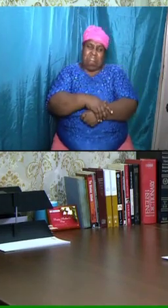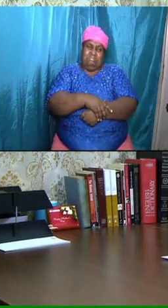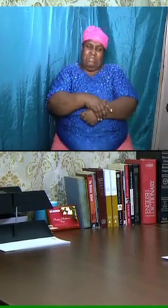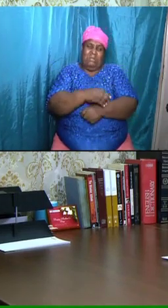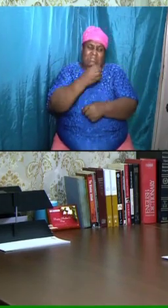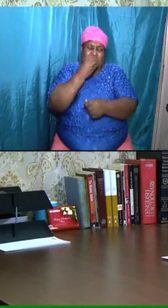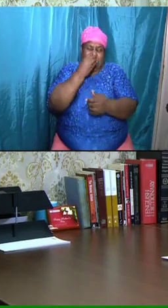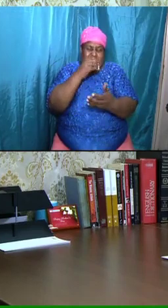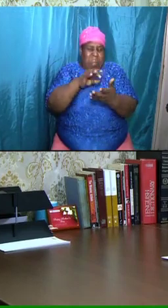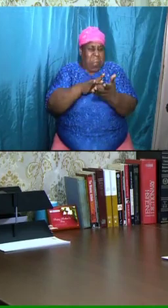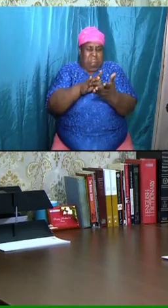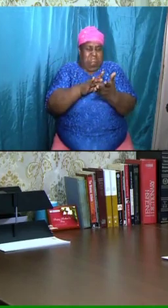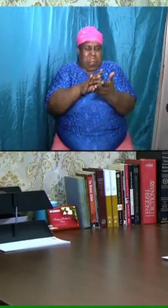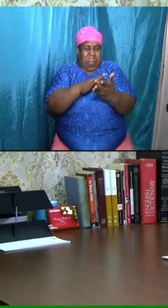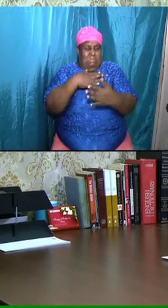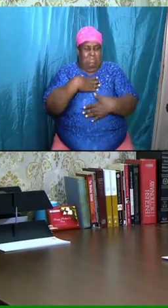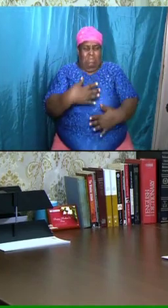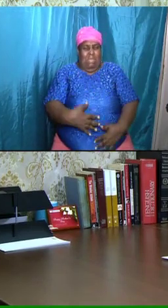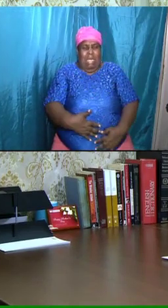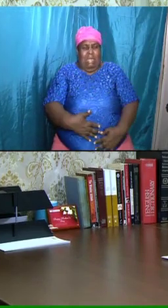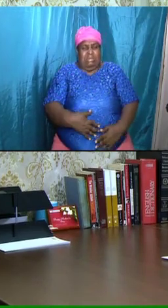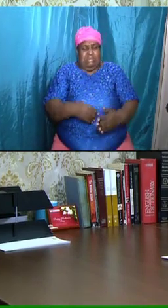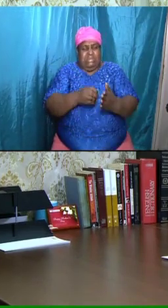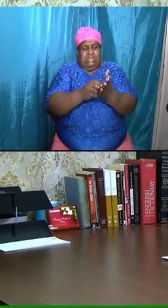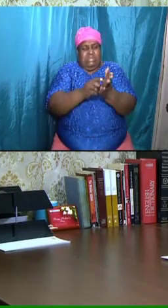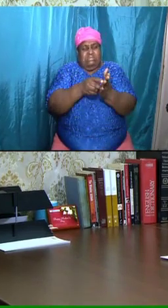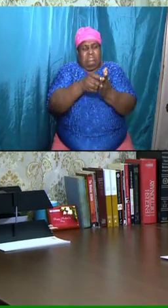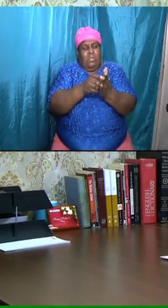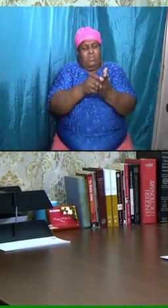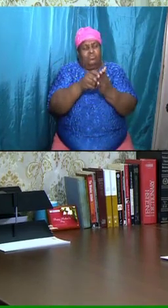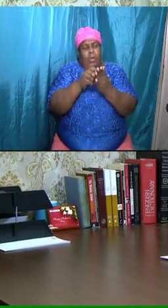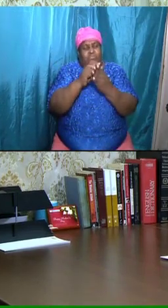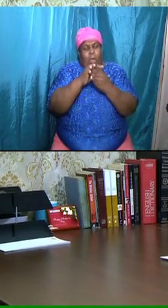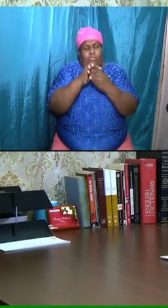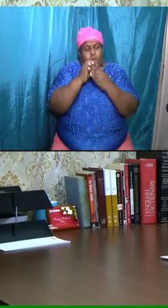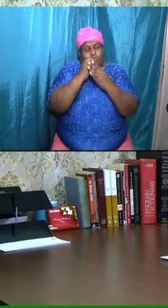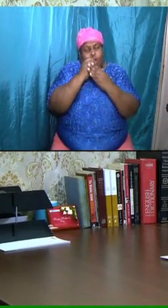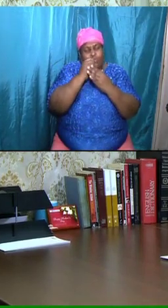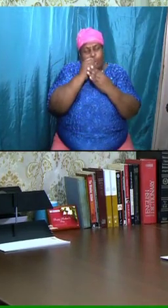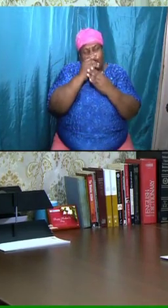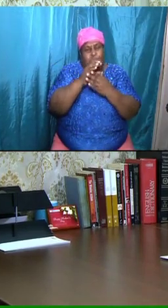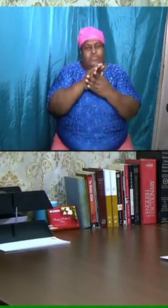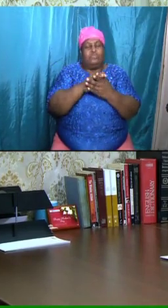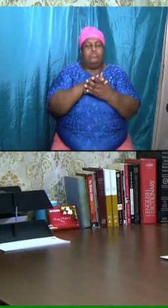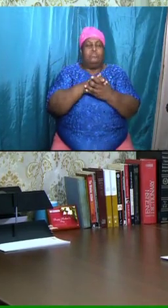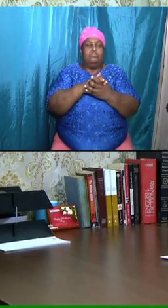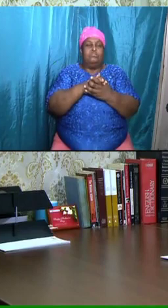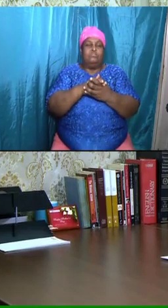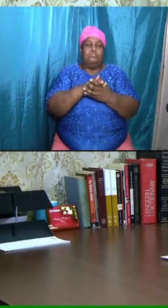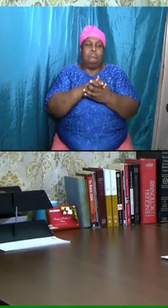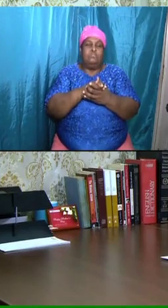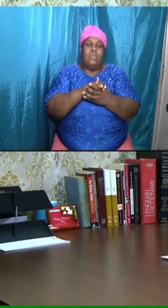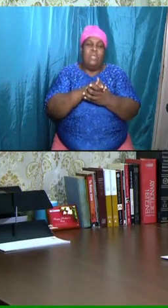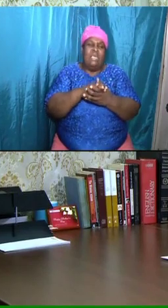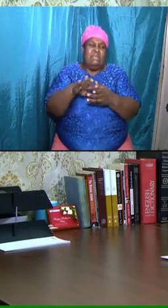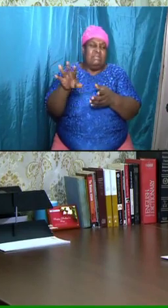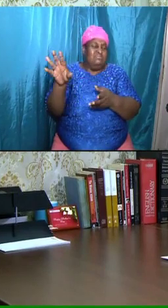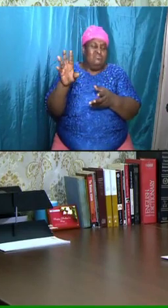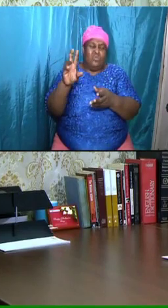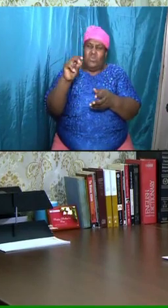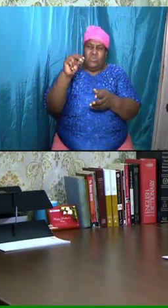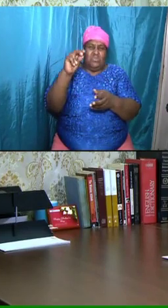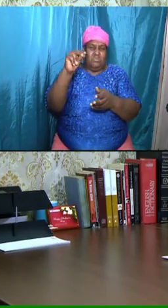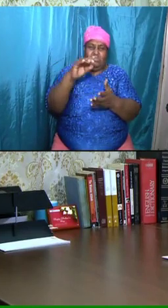maggots and worm and all the kind of things that is called corruption.